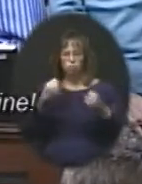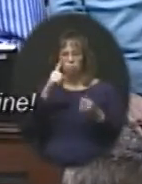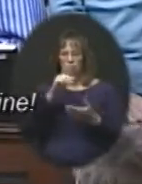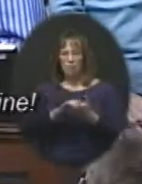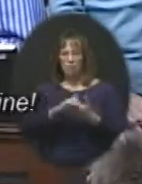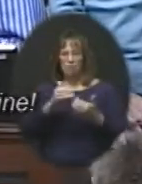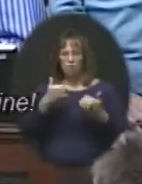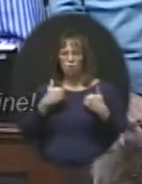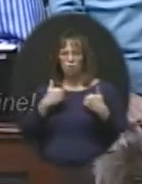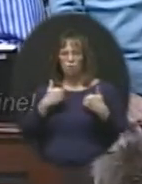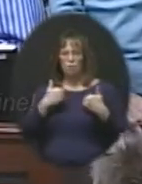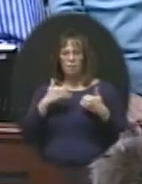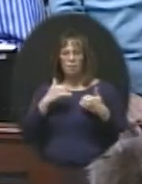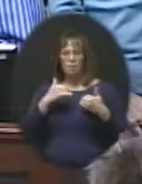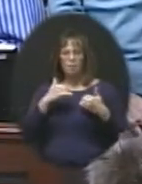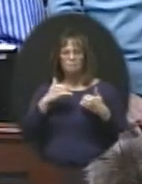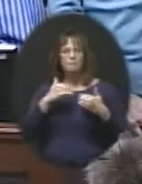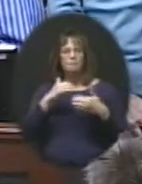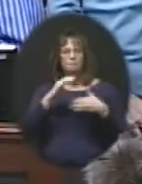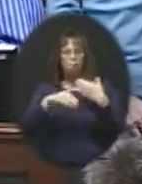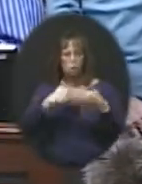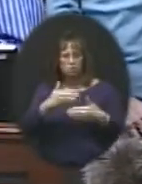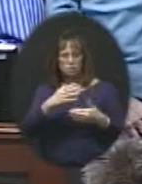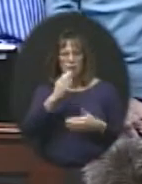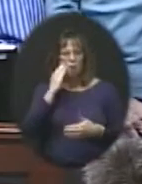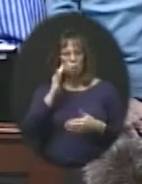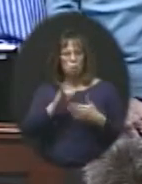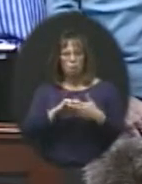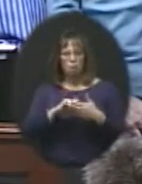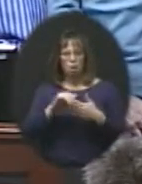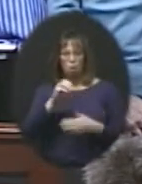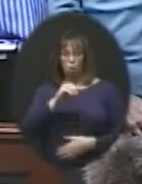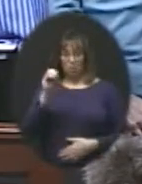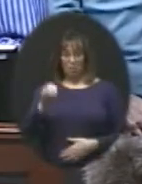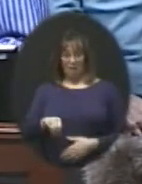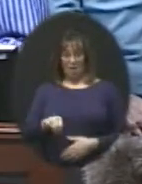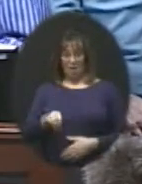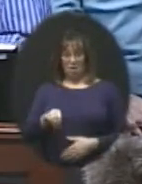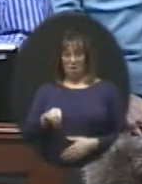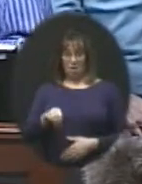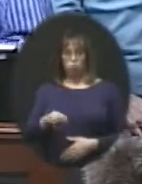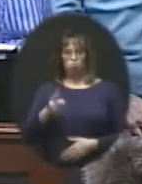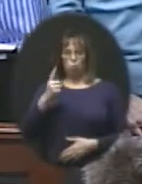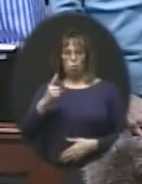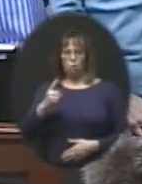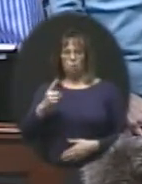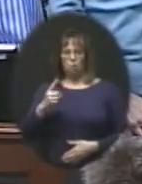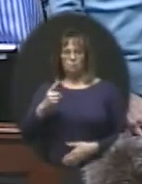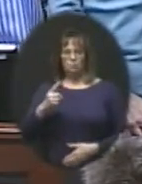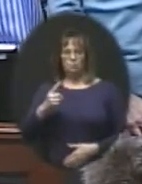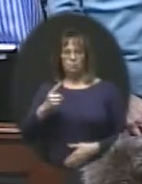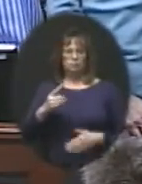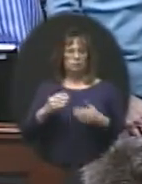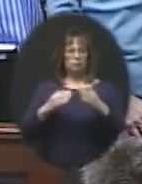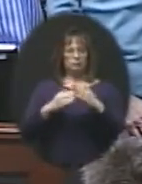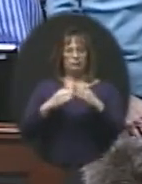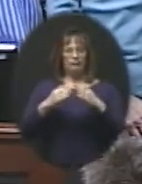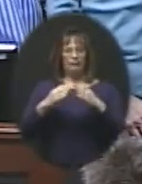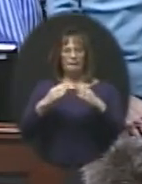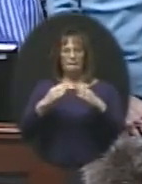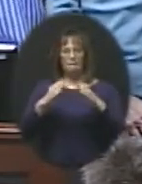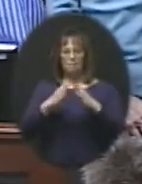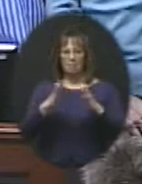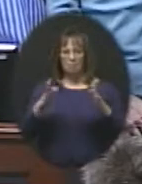in that process. And I know that Olathe is one of the strongest public education systems